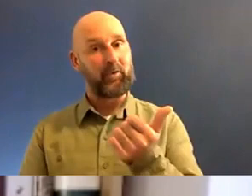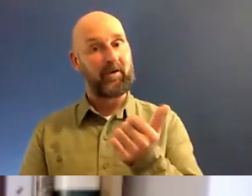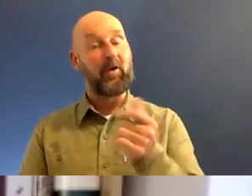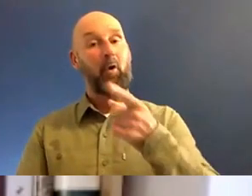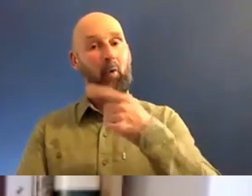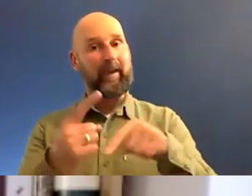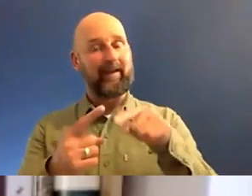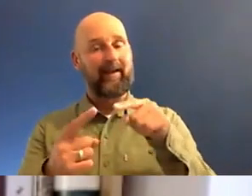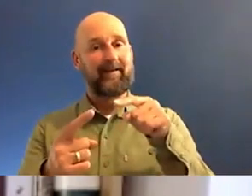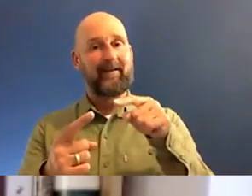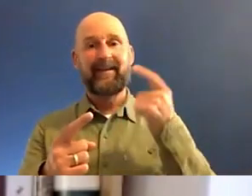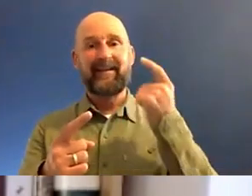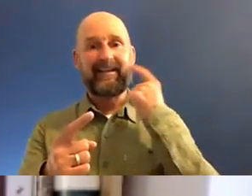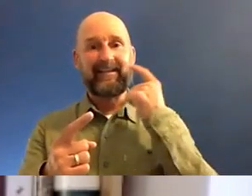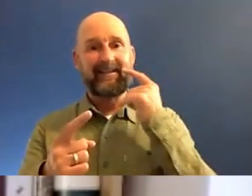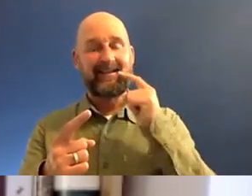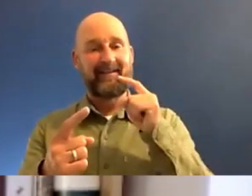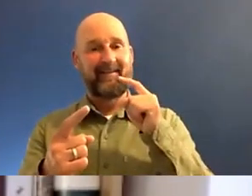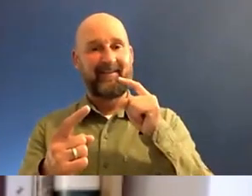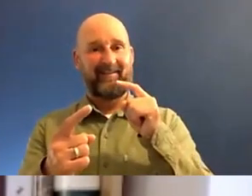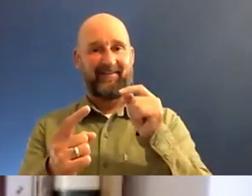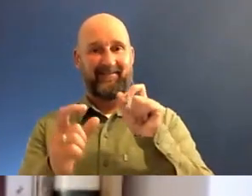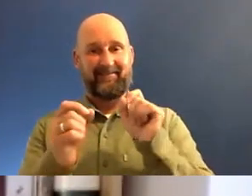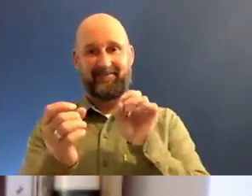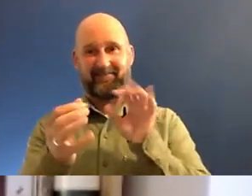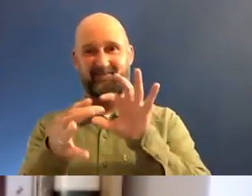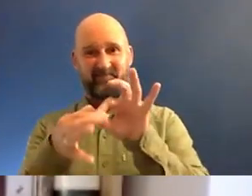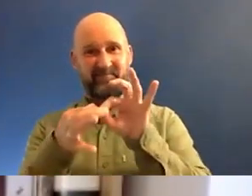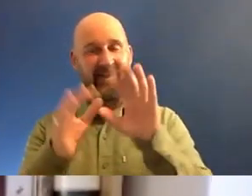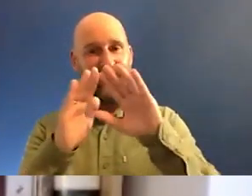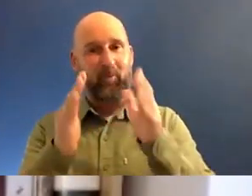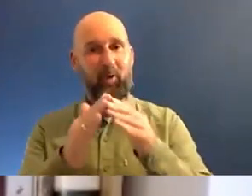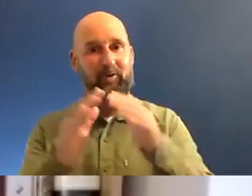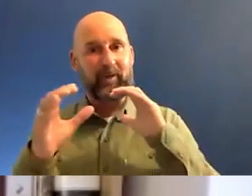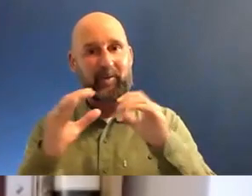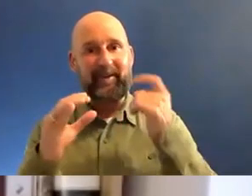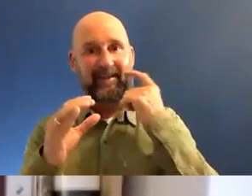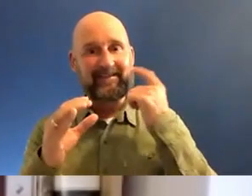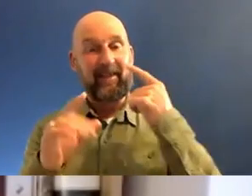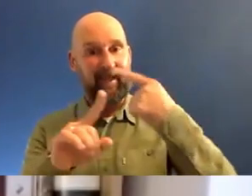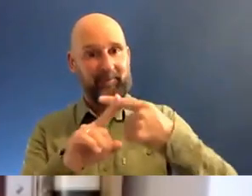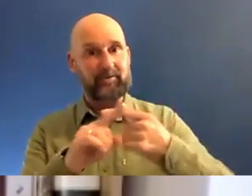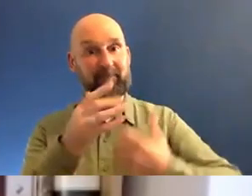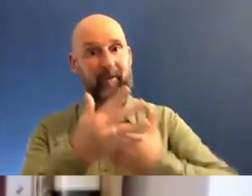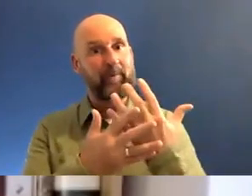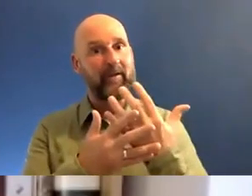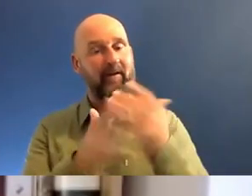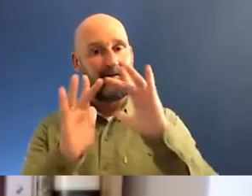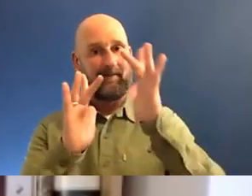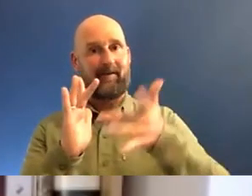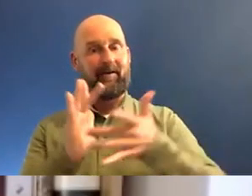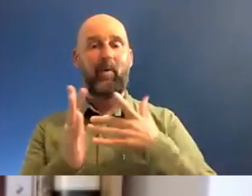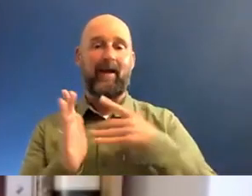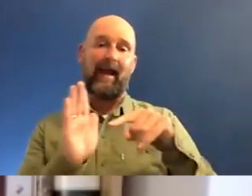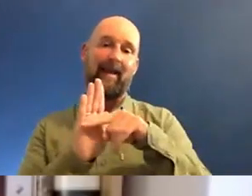communicate so easily with each other across the whole world is something which we might take as a, as a positive from this very negative